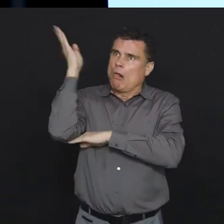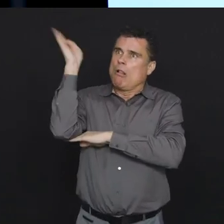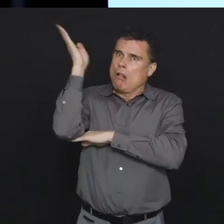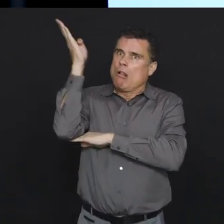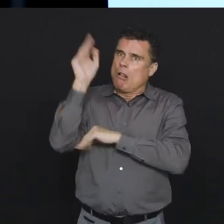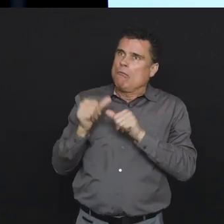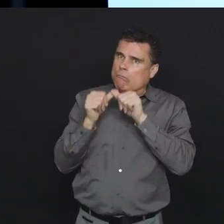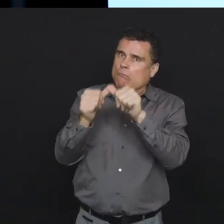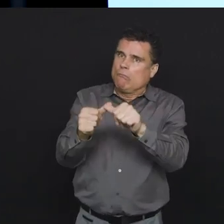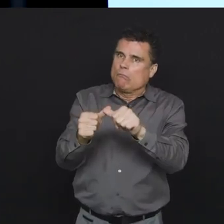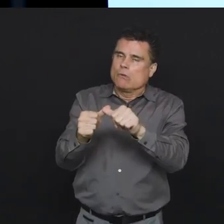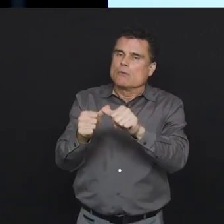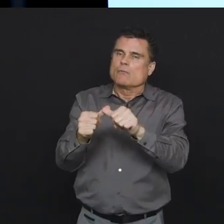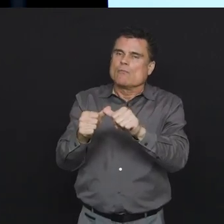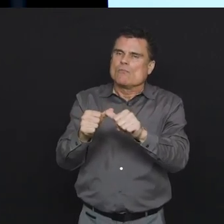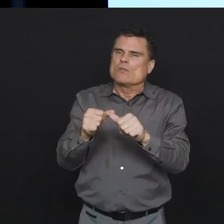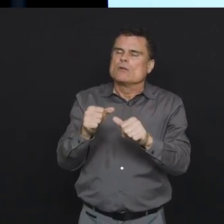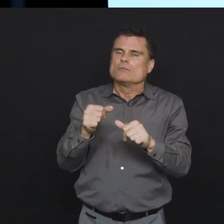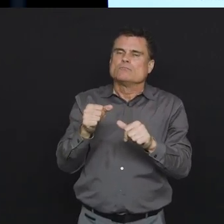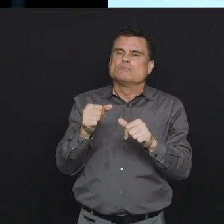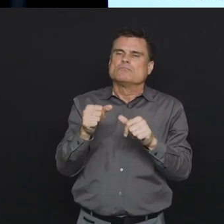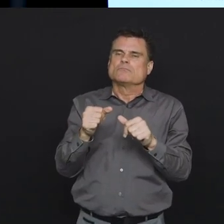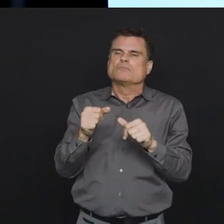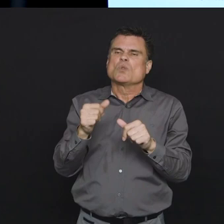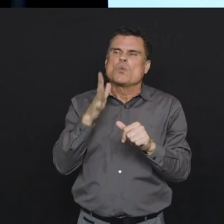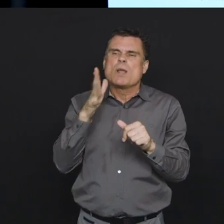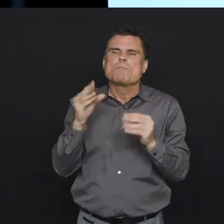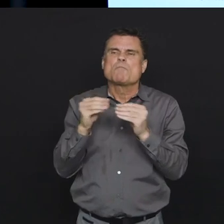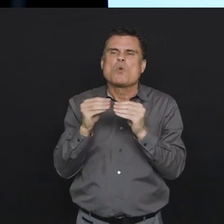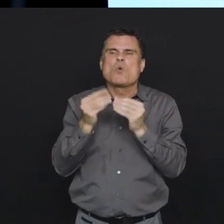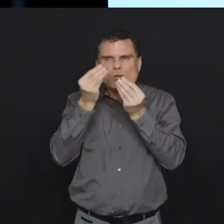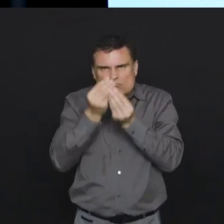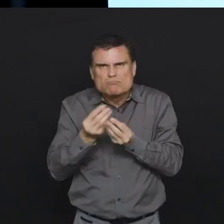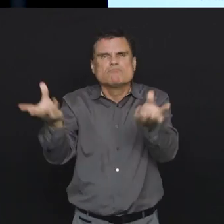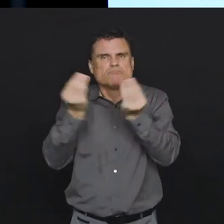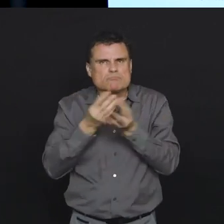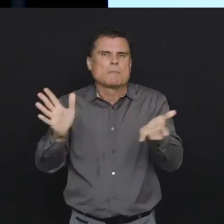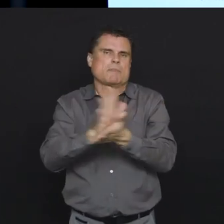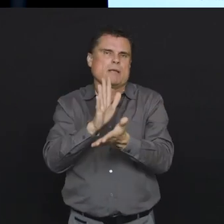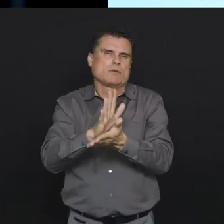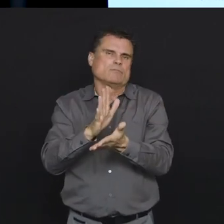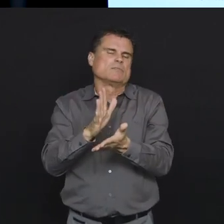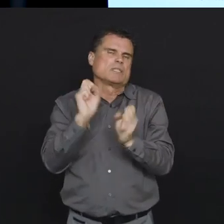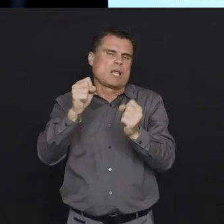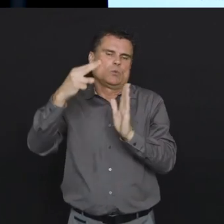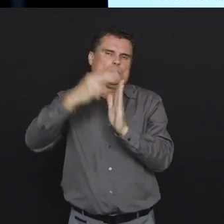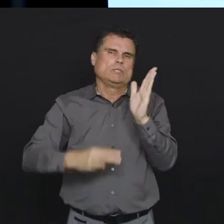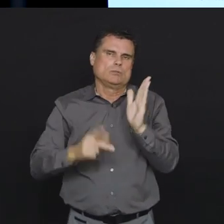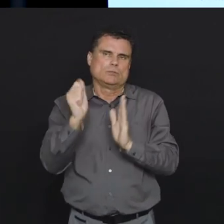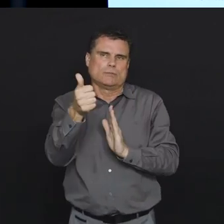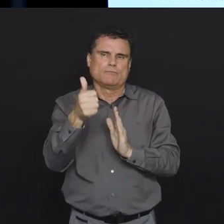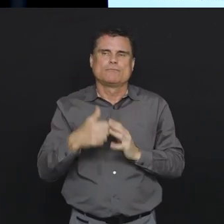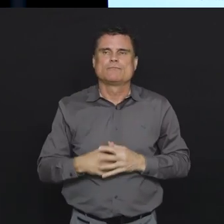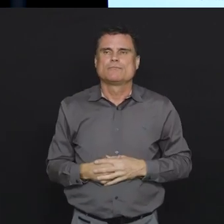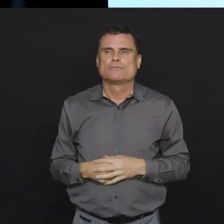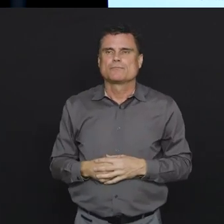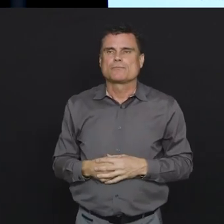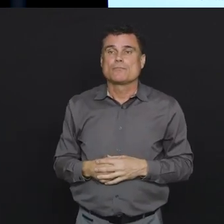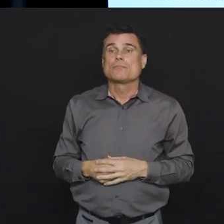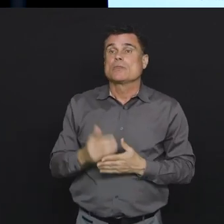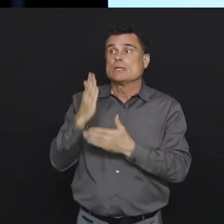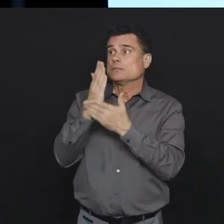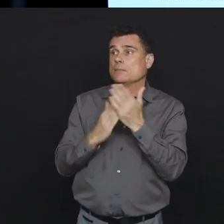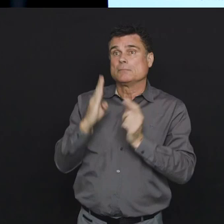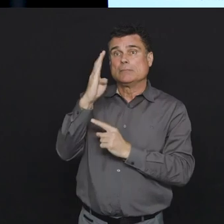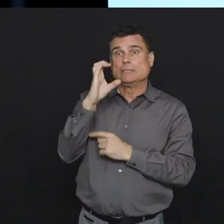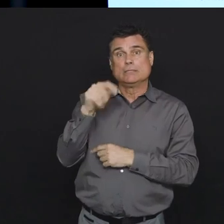found in the, in the longer briefing. I'm to move on to the second category of patients in, in the patients in,